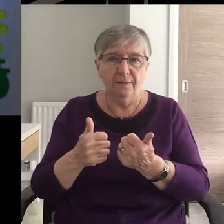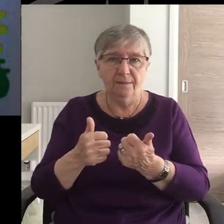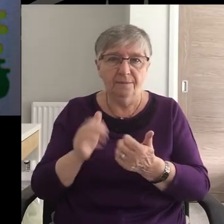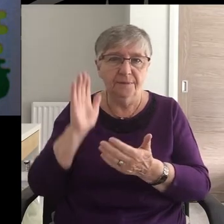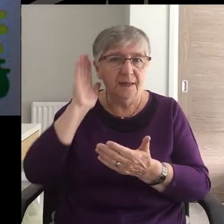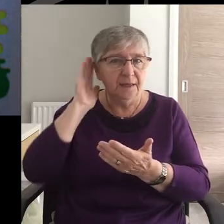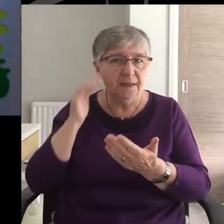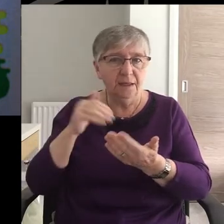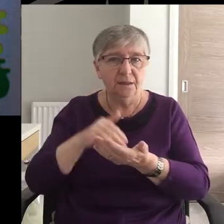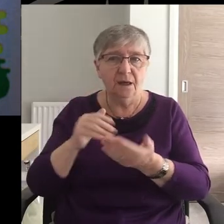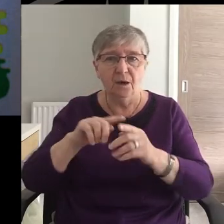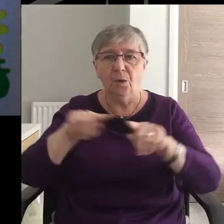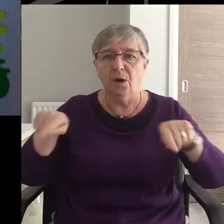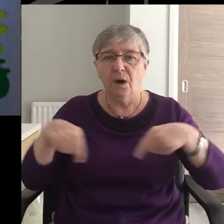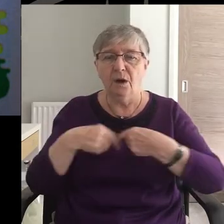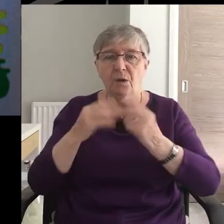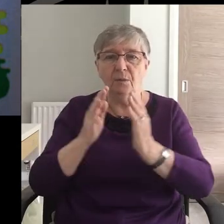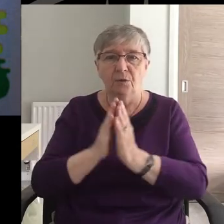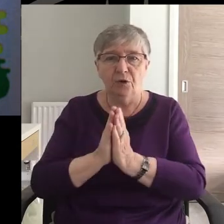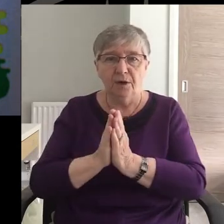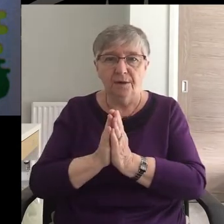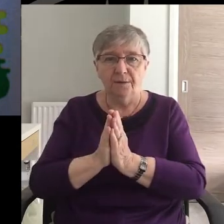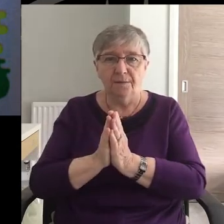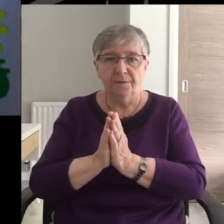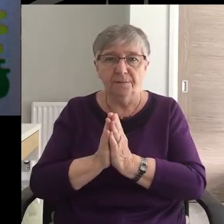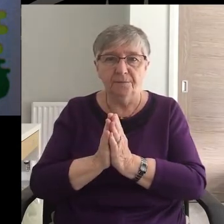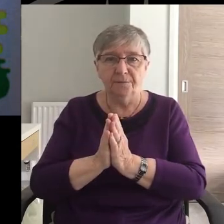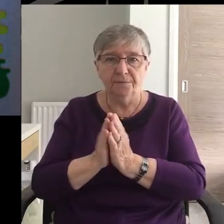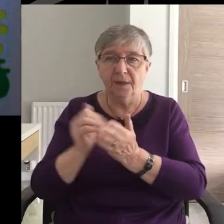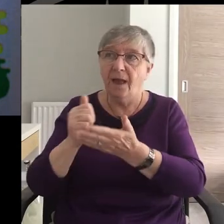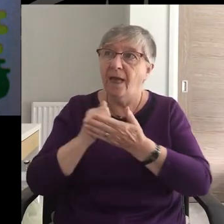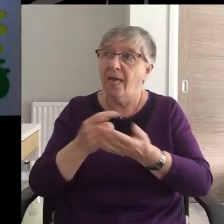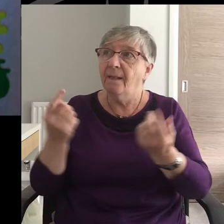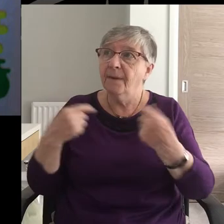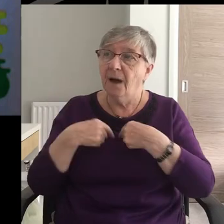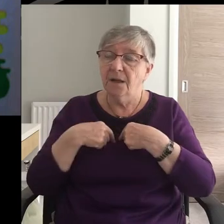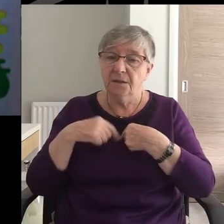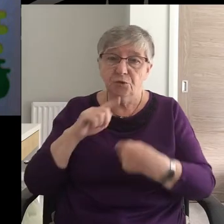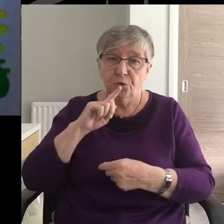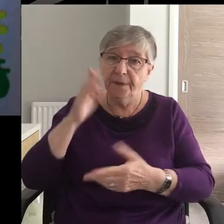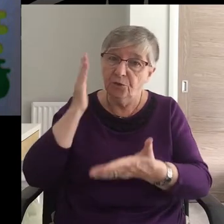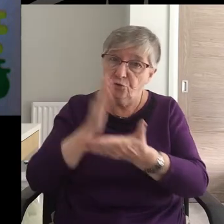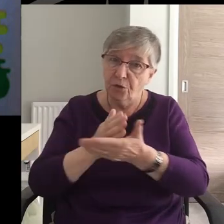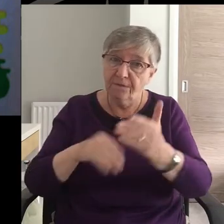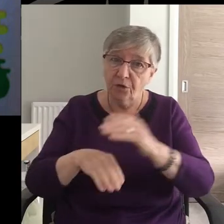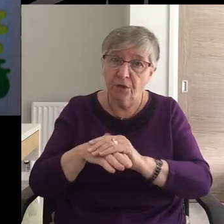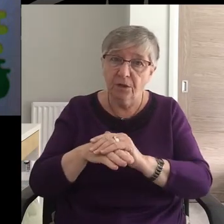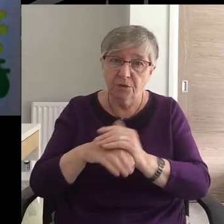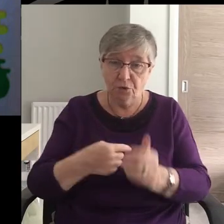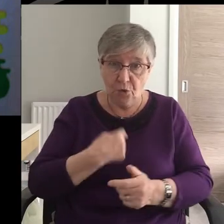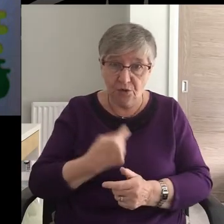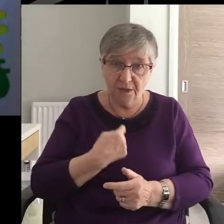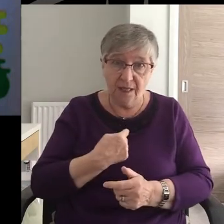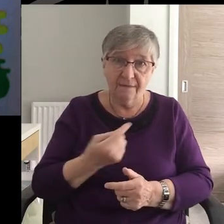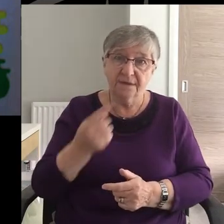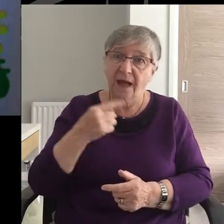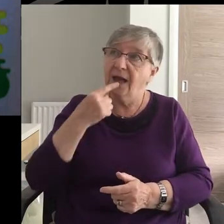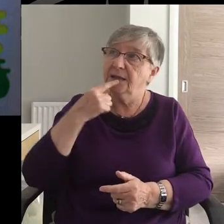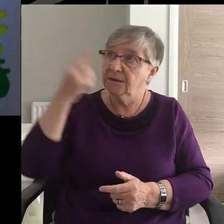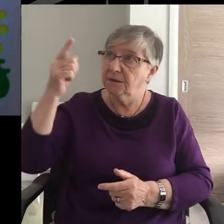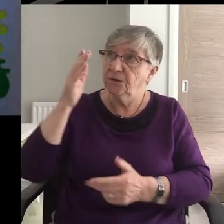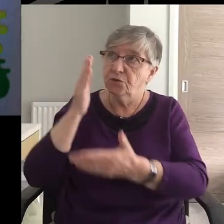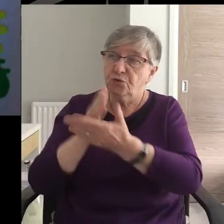hear now our prayer. Help us to be truthful to ourselves and truthful to you.